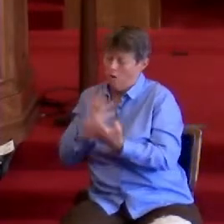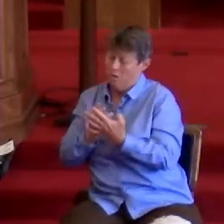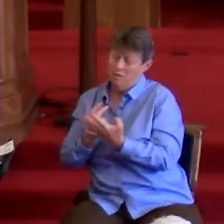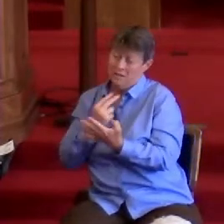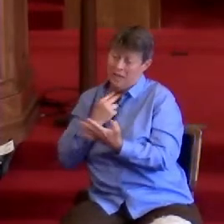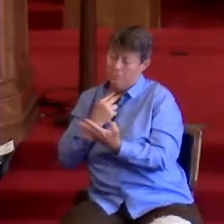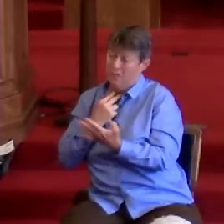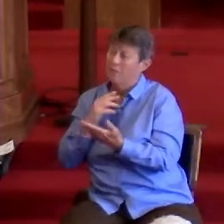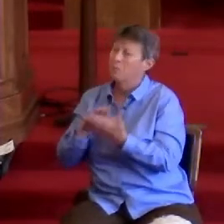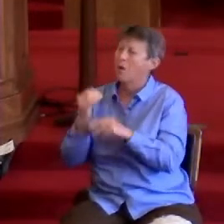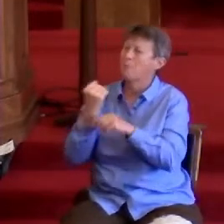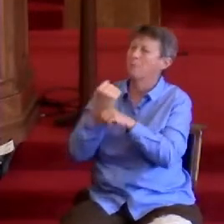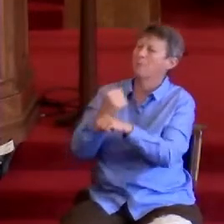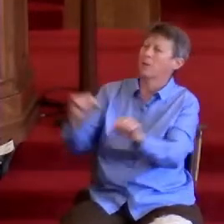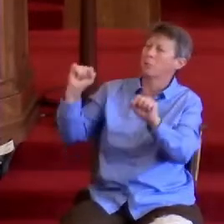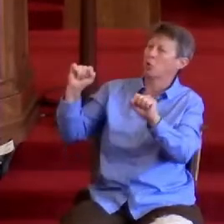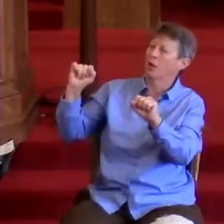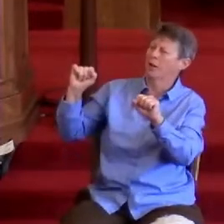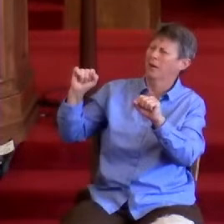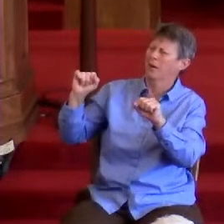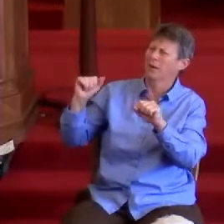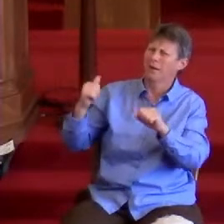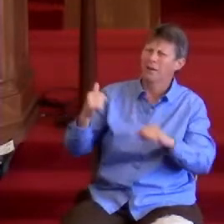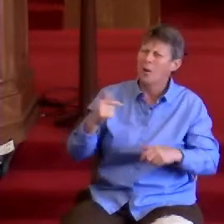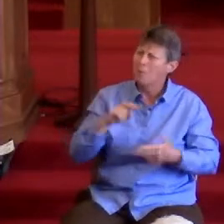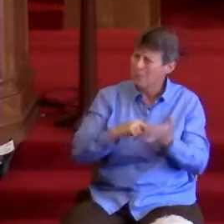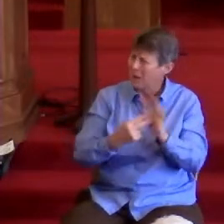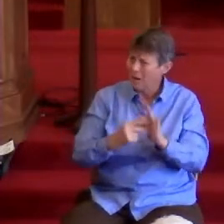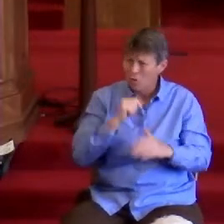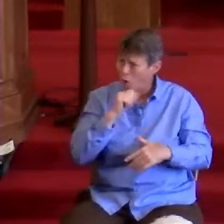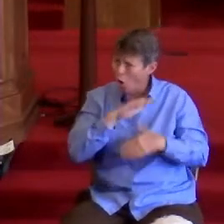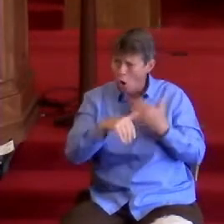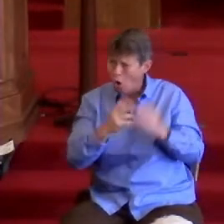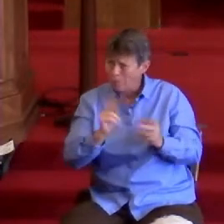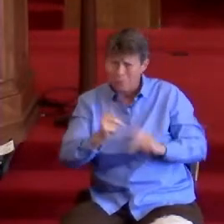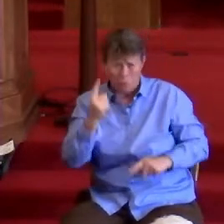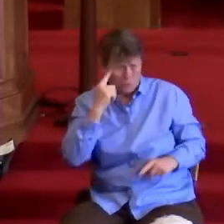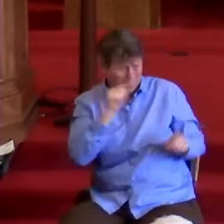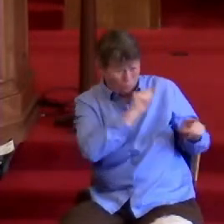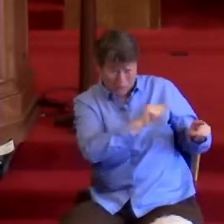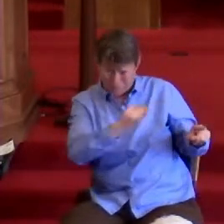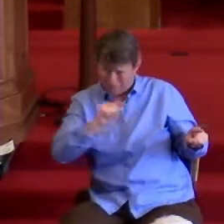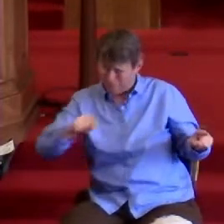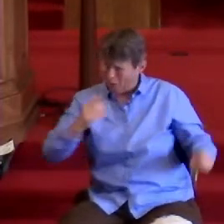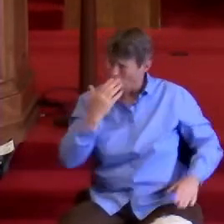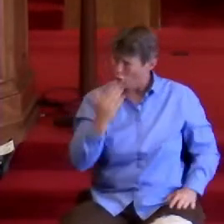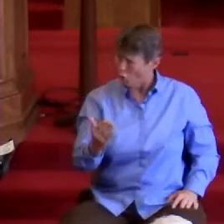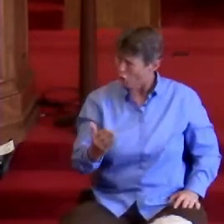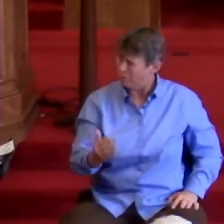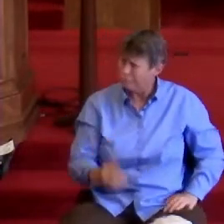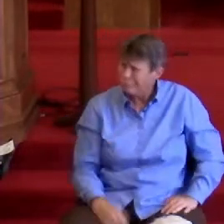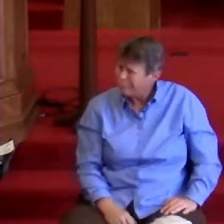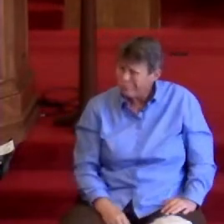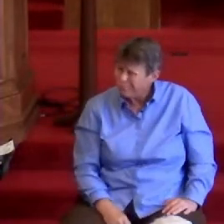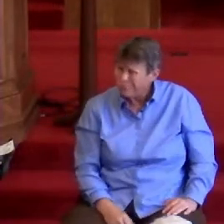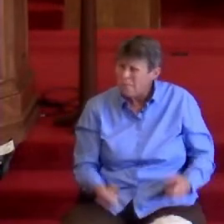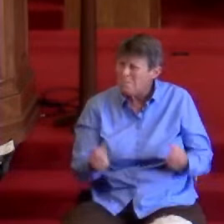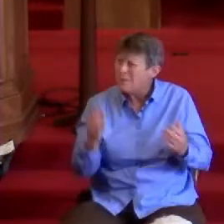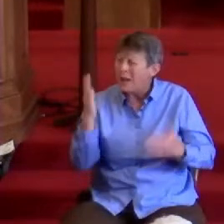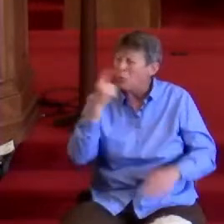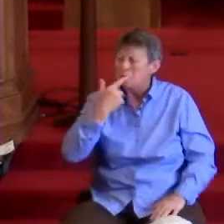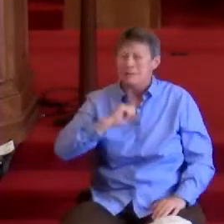We must realize that not everyone will hear that as good news. In fact, many will resist.